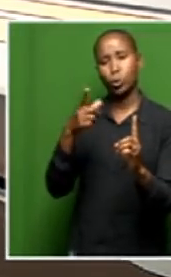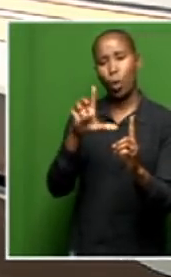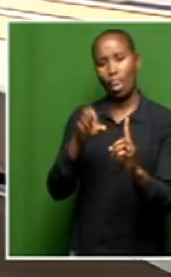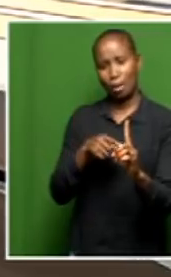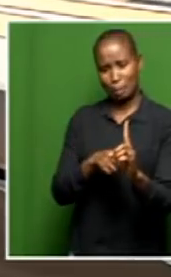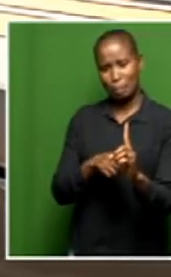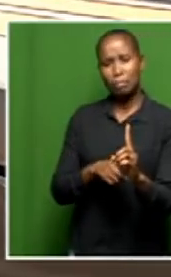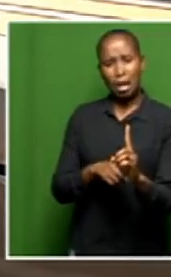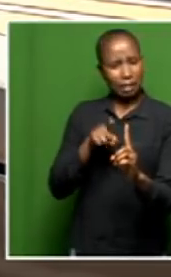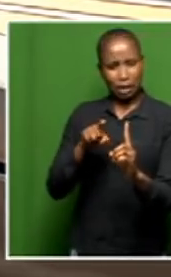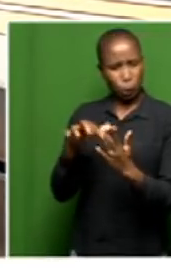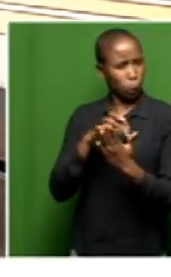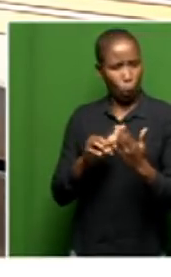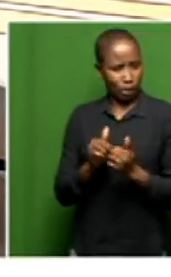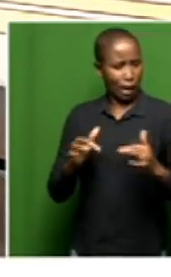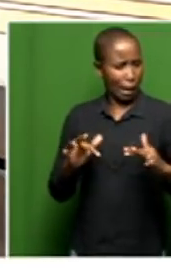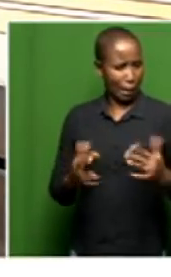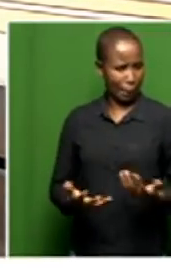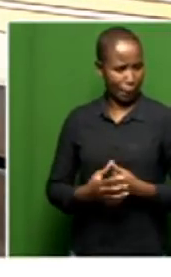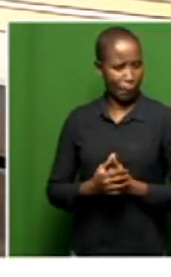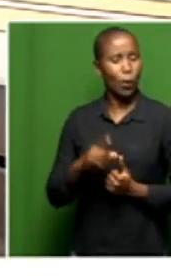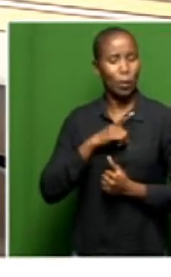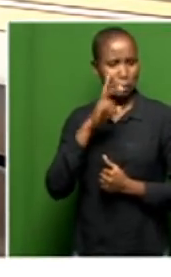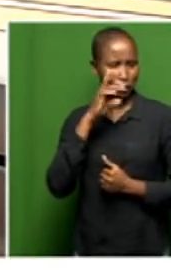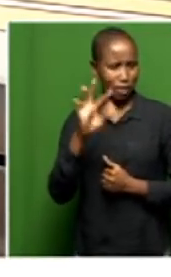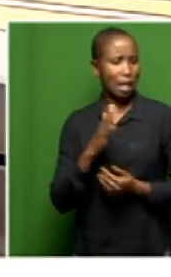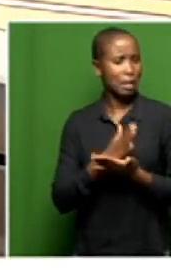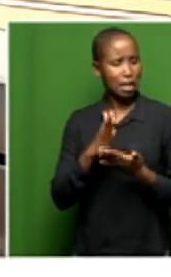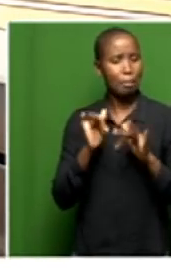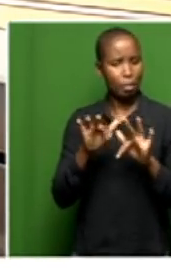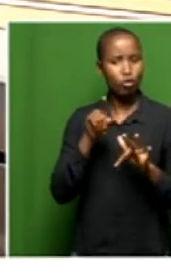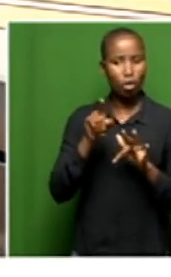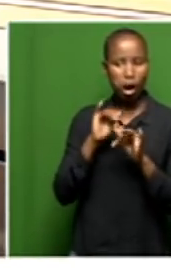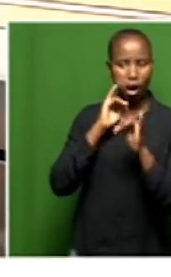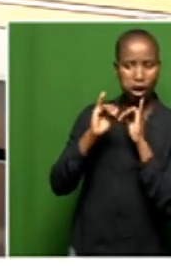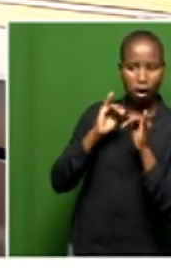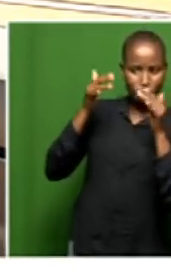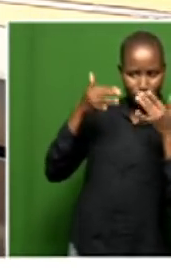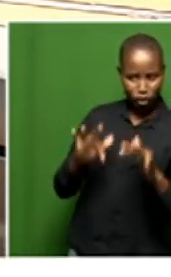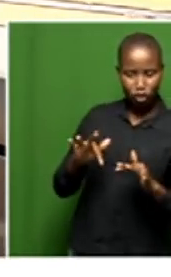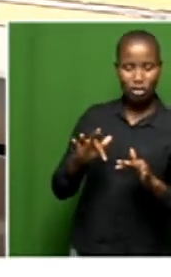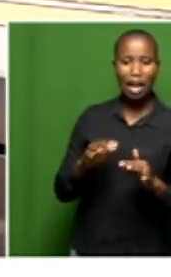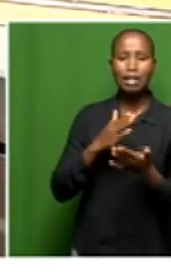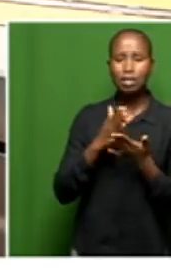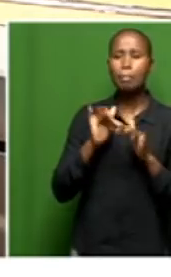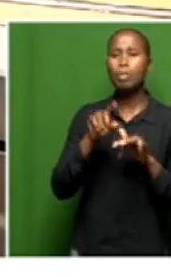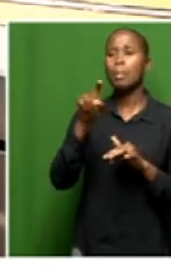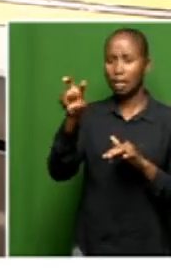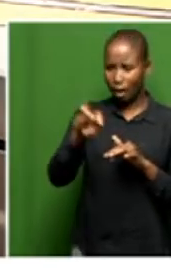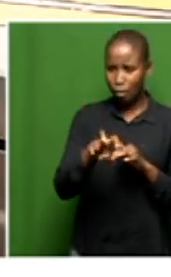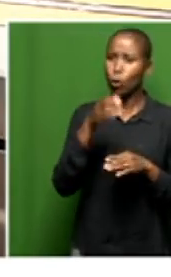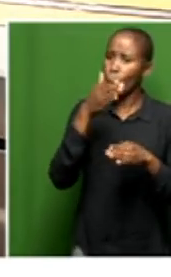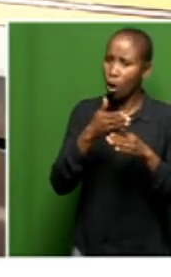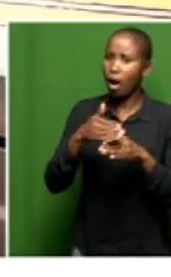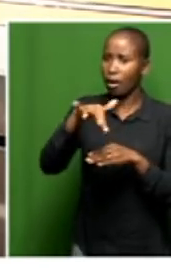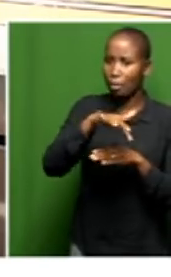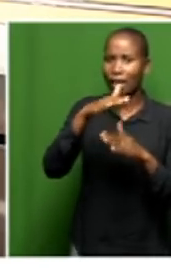came to light. And, you know, we saw, for example, one of the people you spoke to there, who was hired to work at this facility,